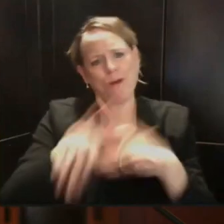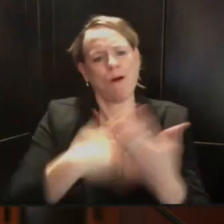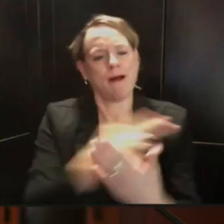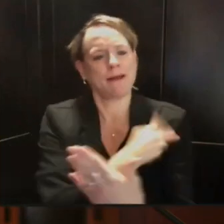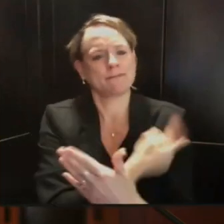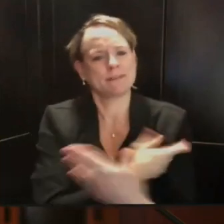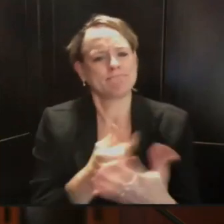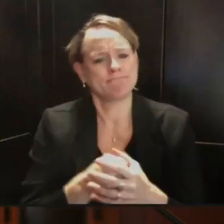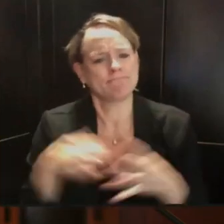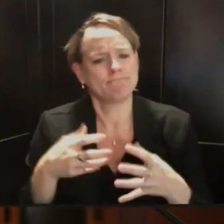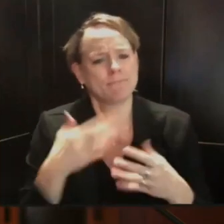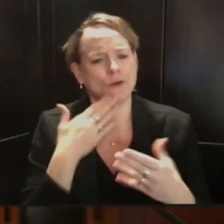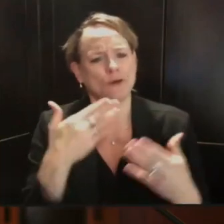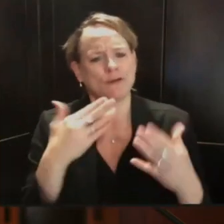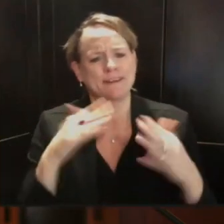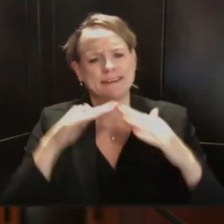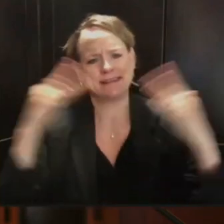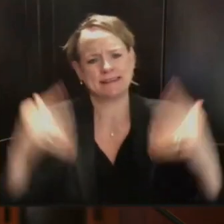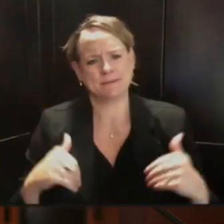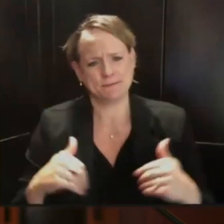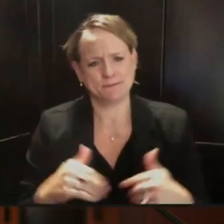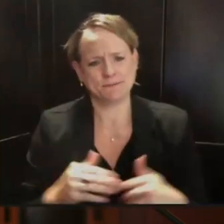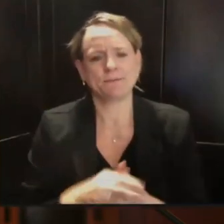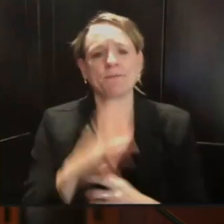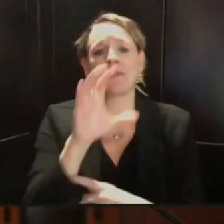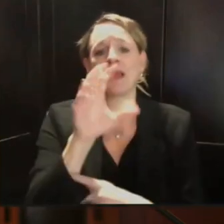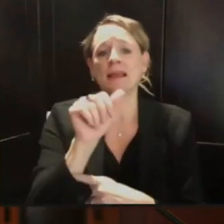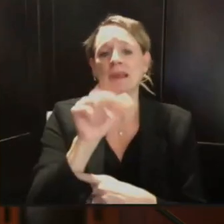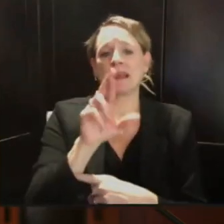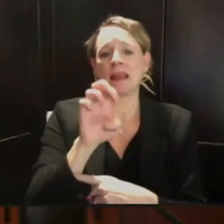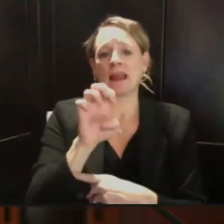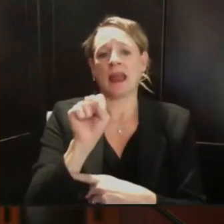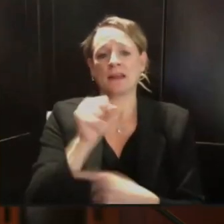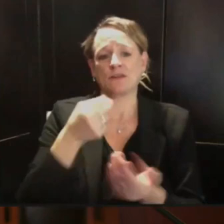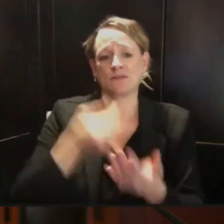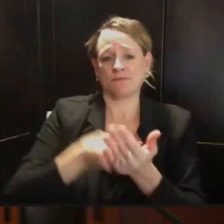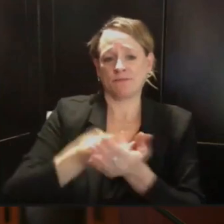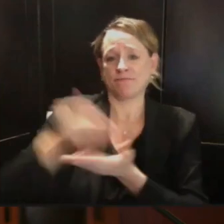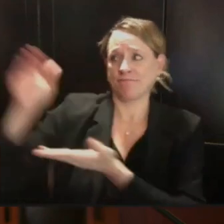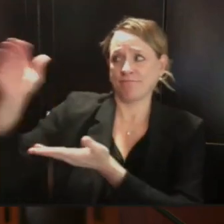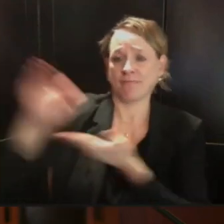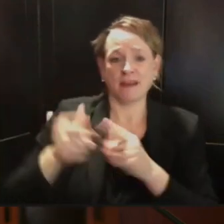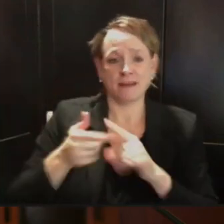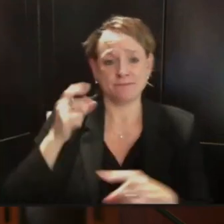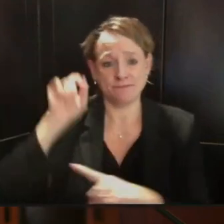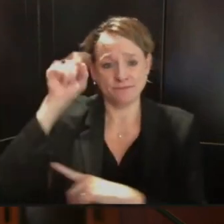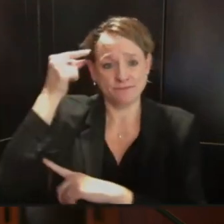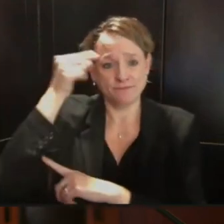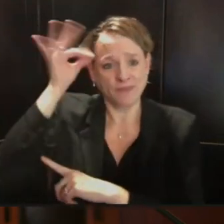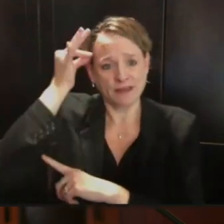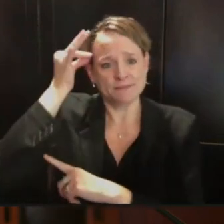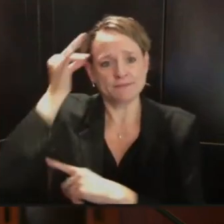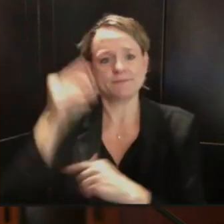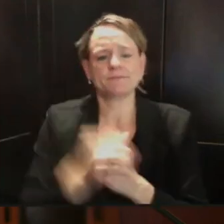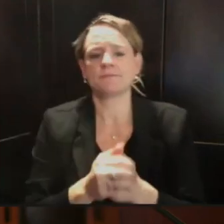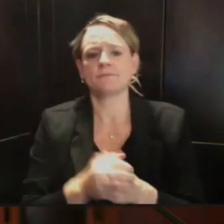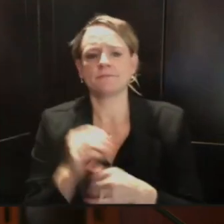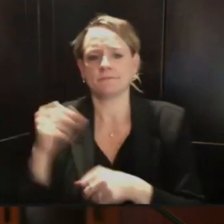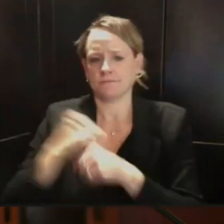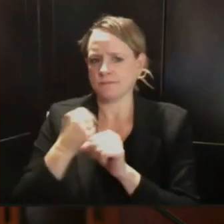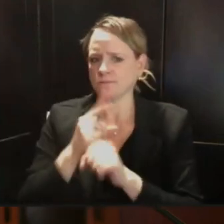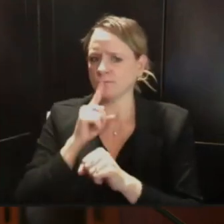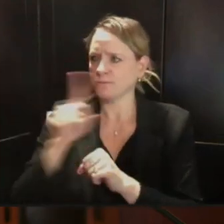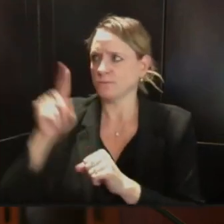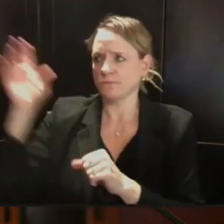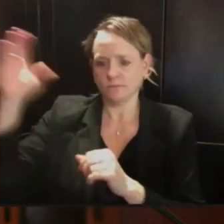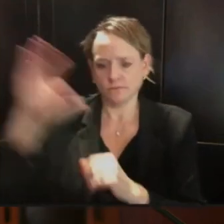if that sharing, that working together on surge capacity and